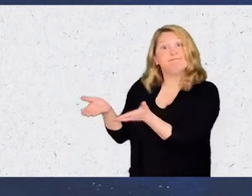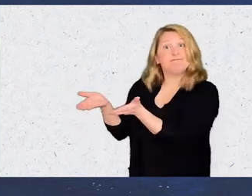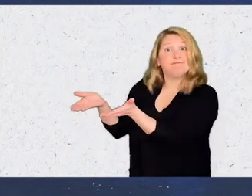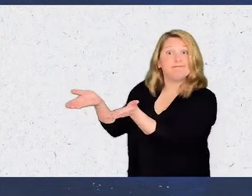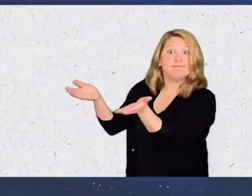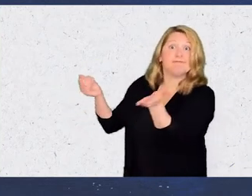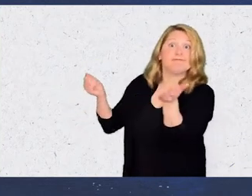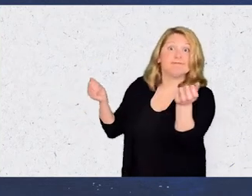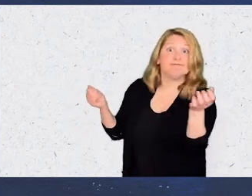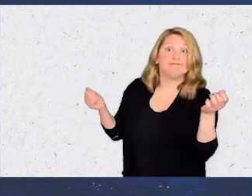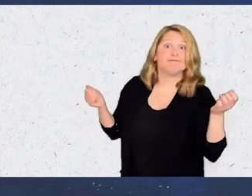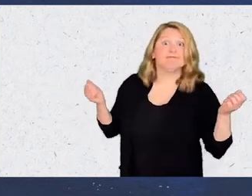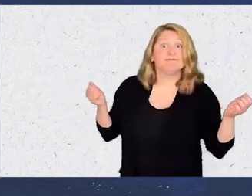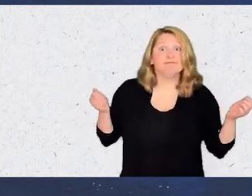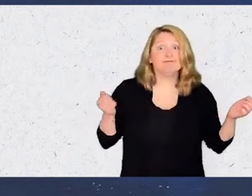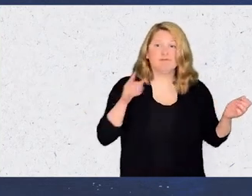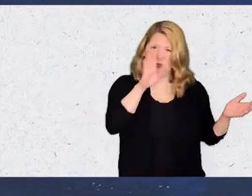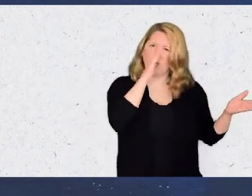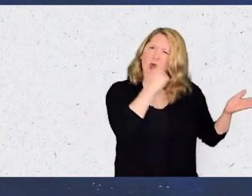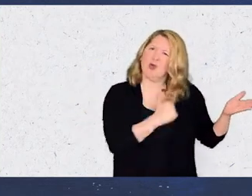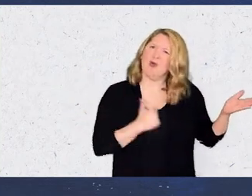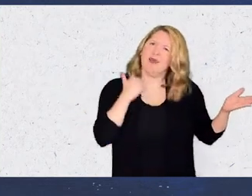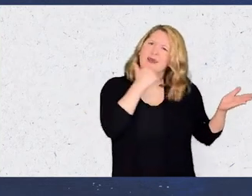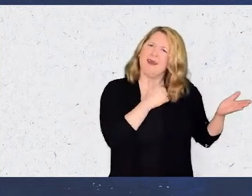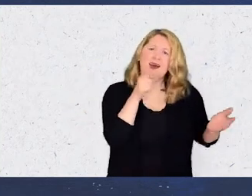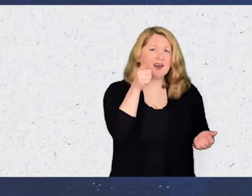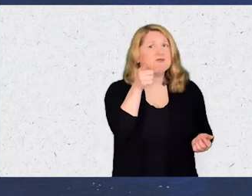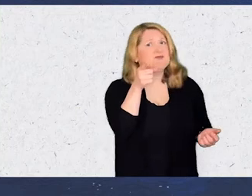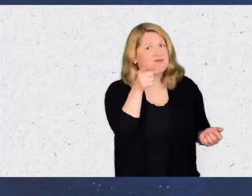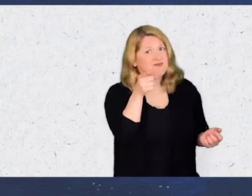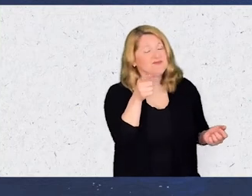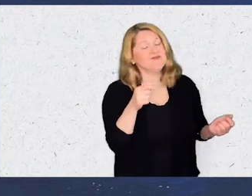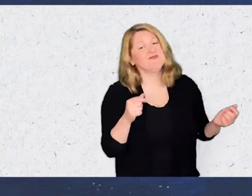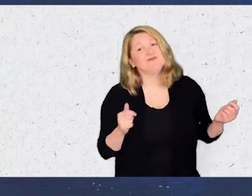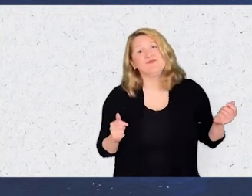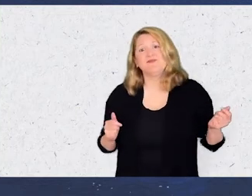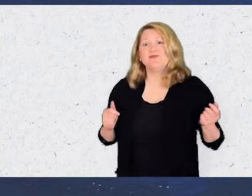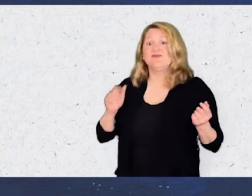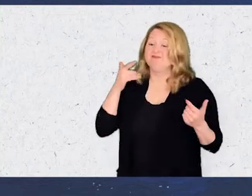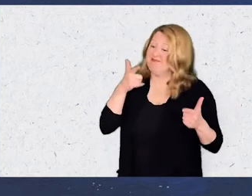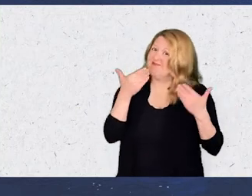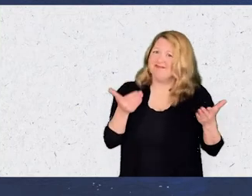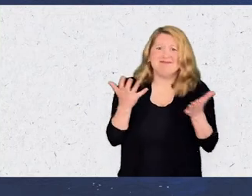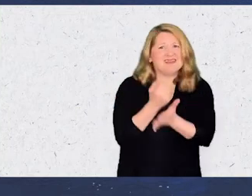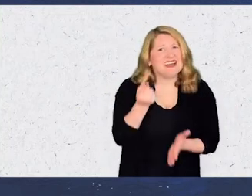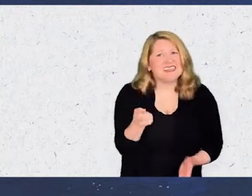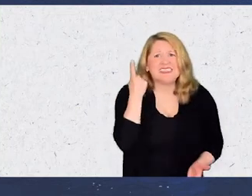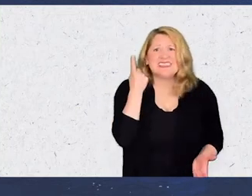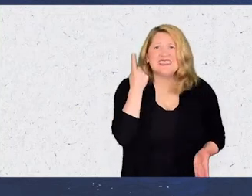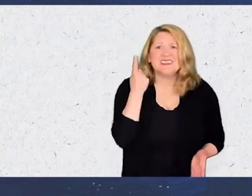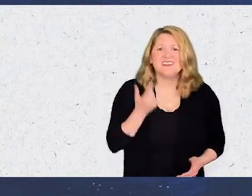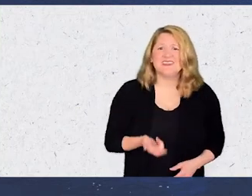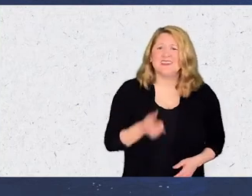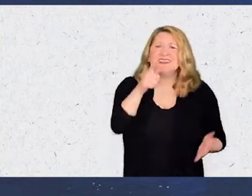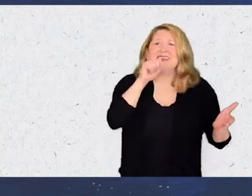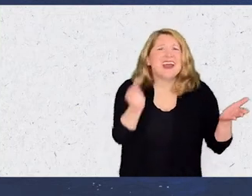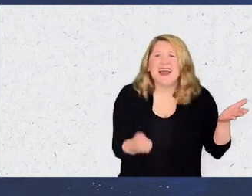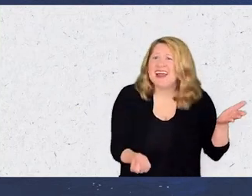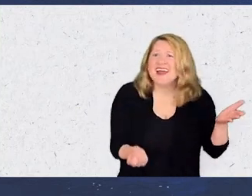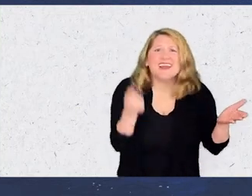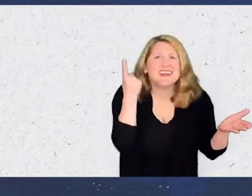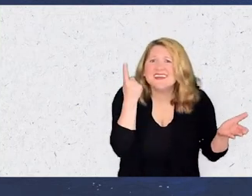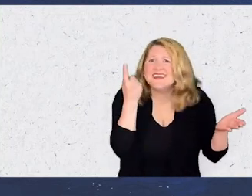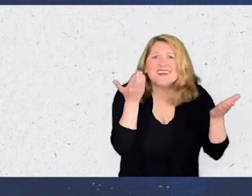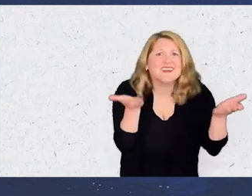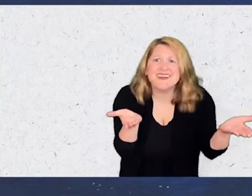work You couldn't regret it So you better get it You